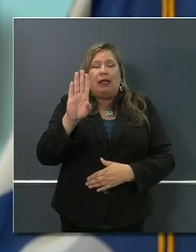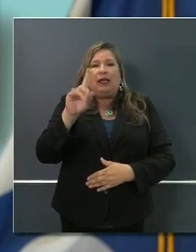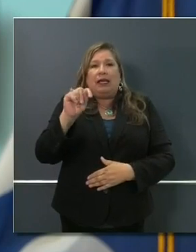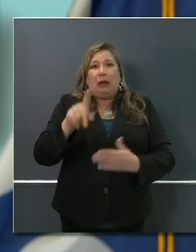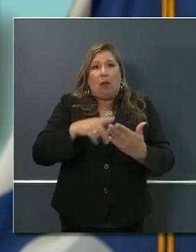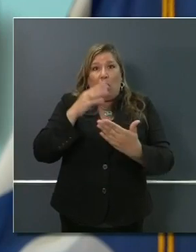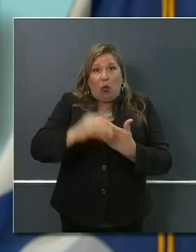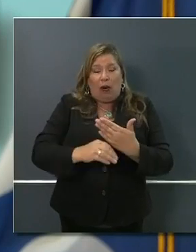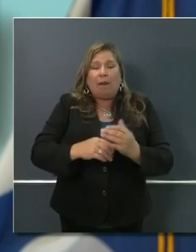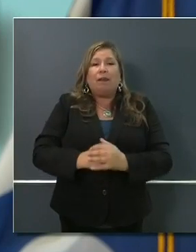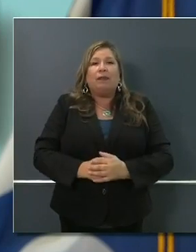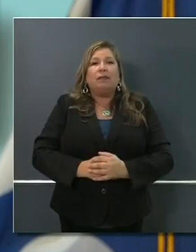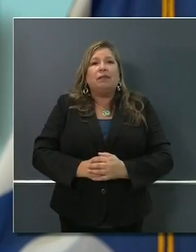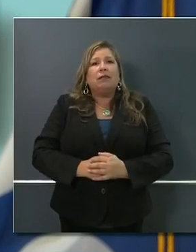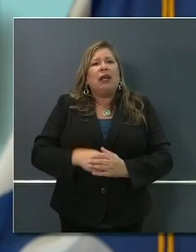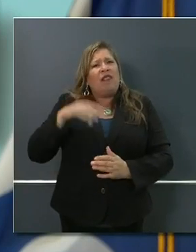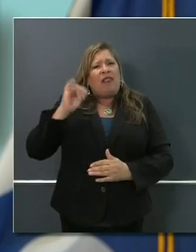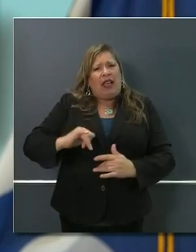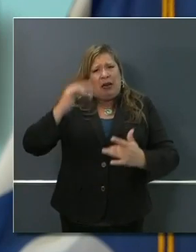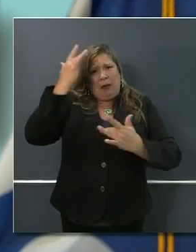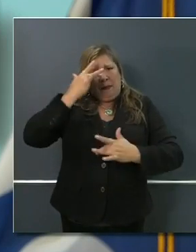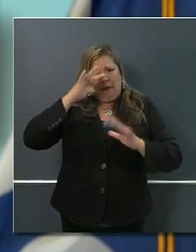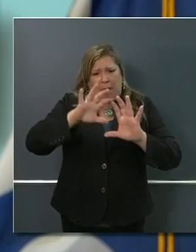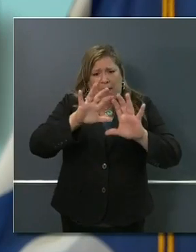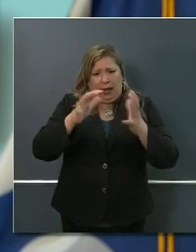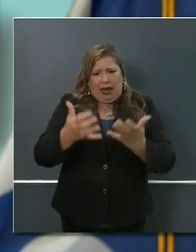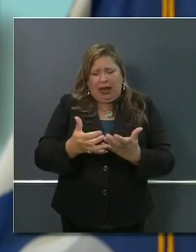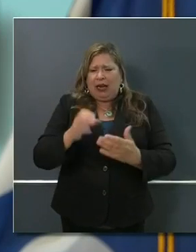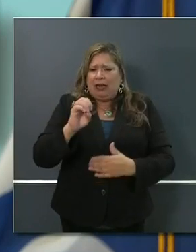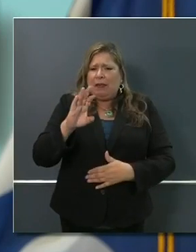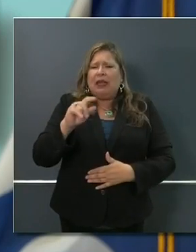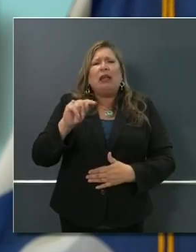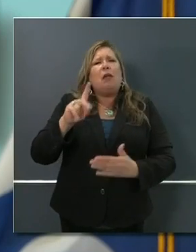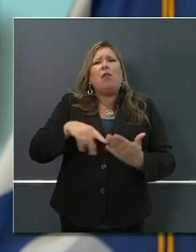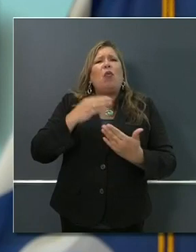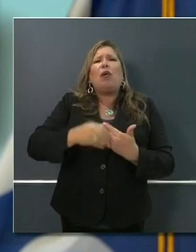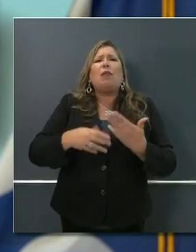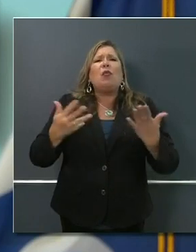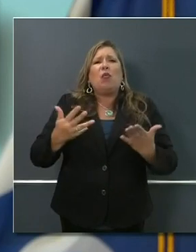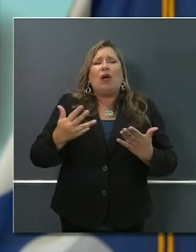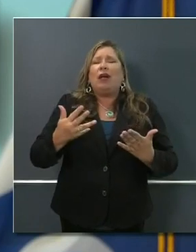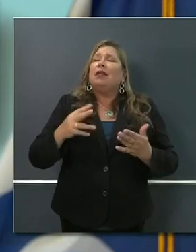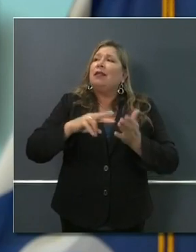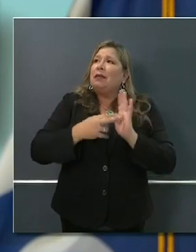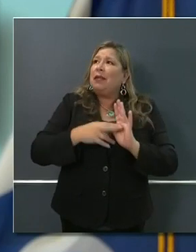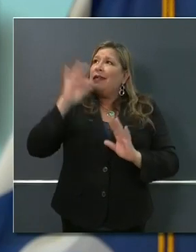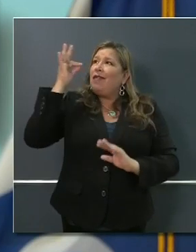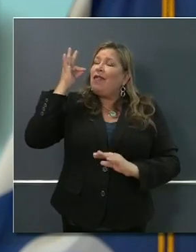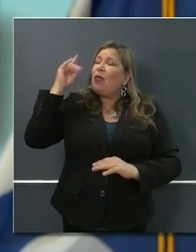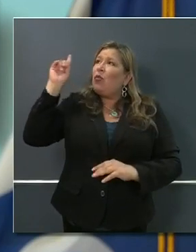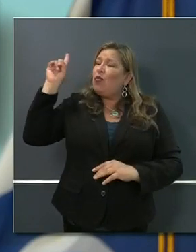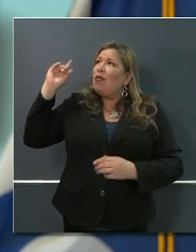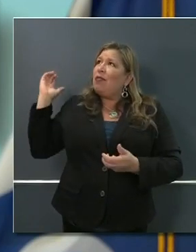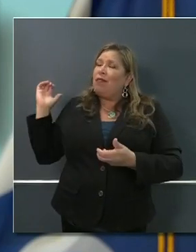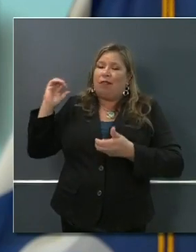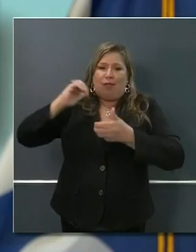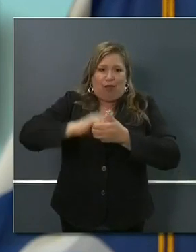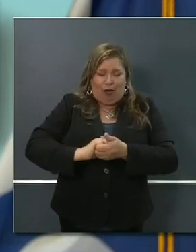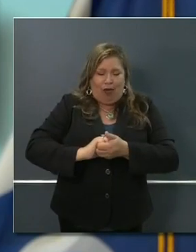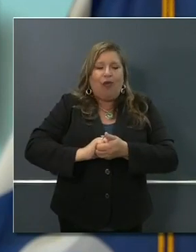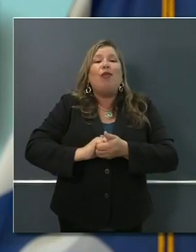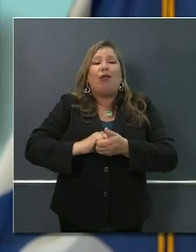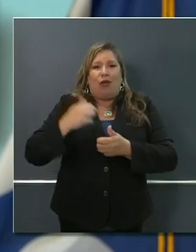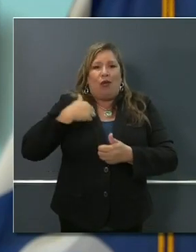federal partners on an additional waiver for this program to provide up to $365